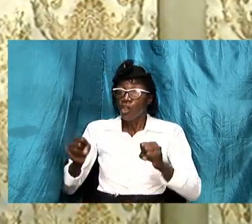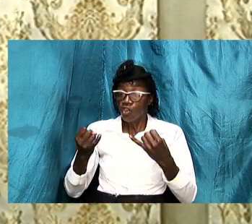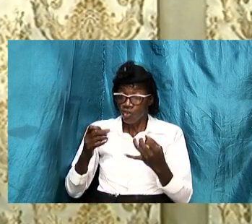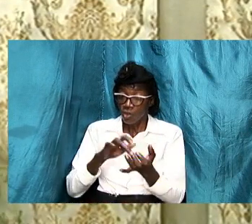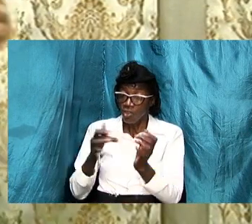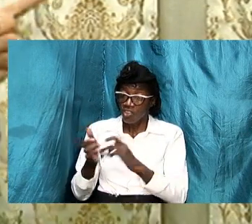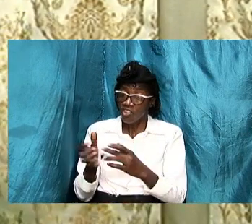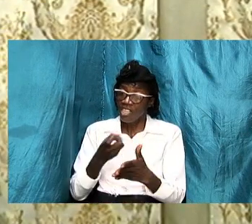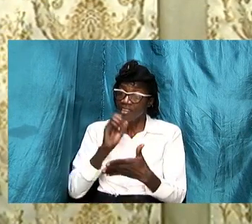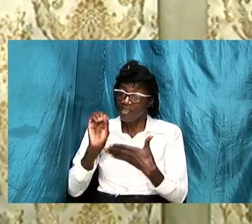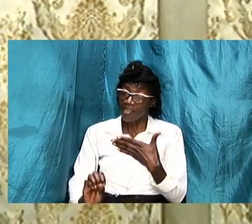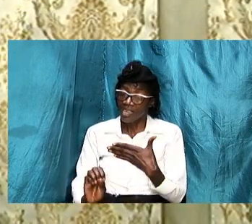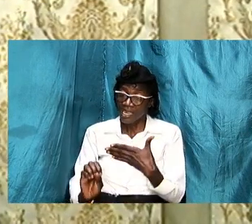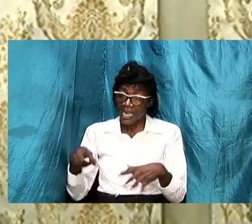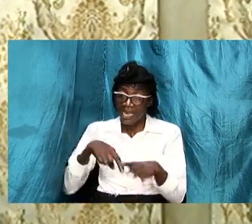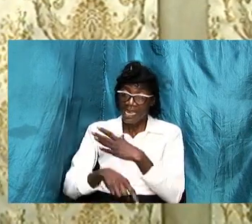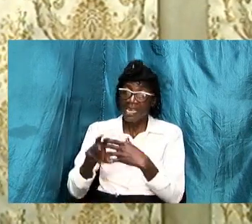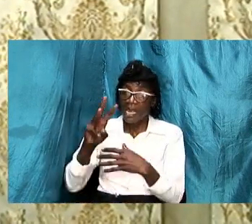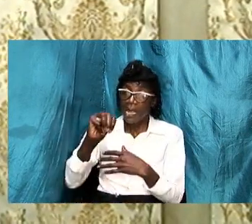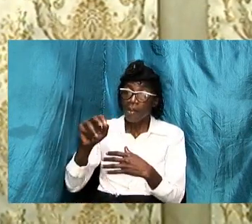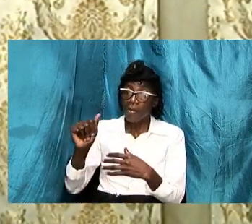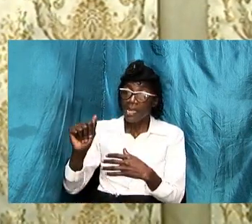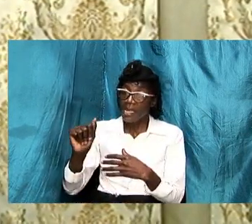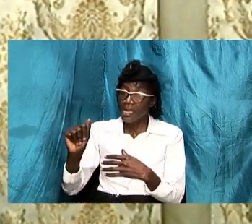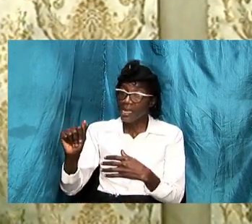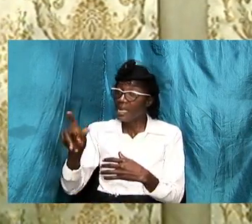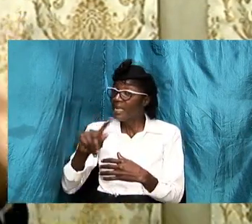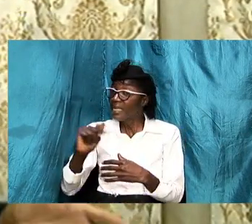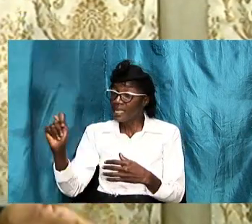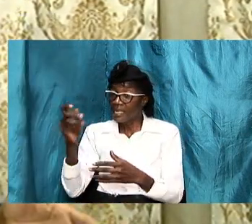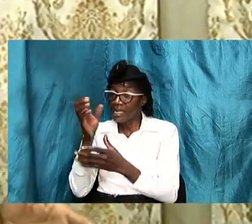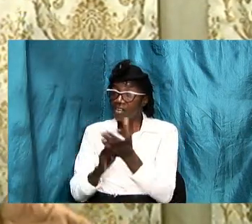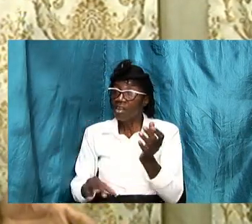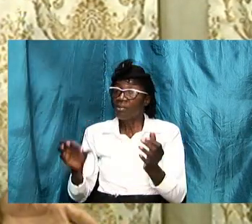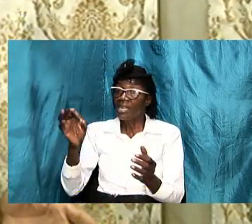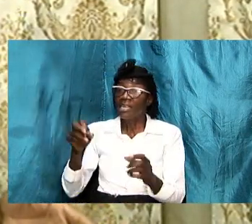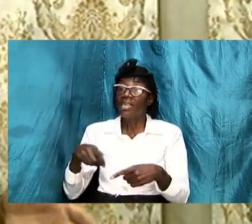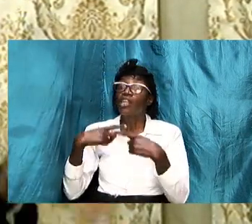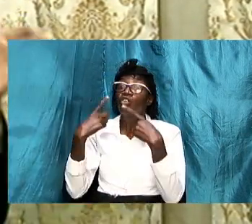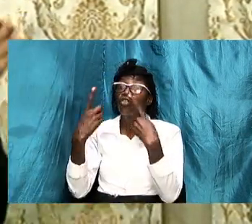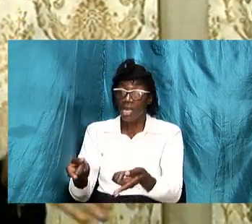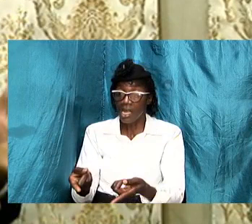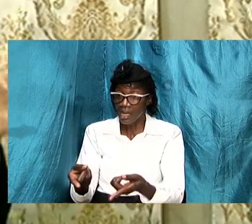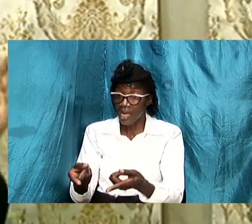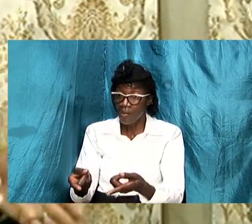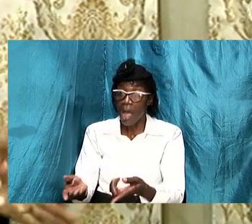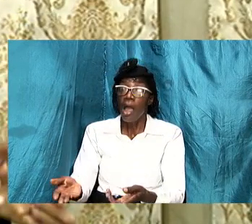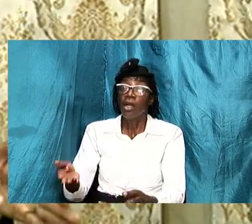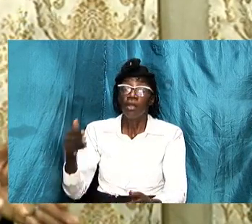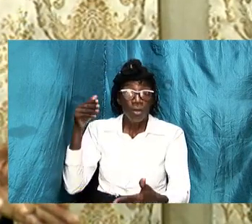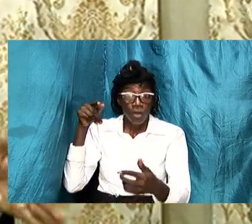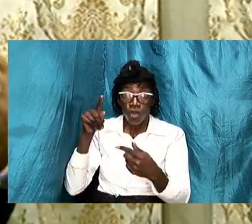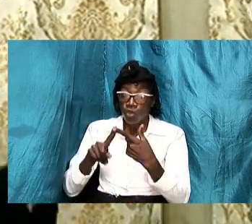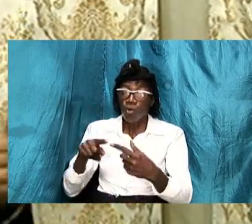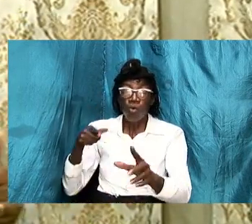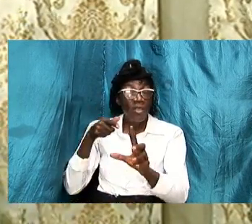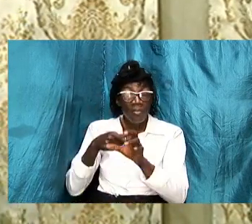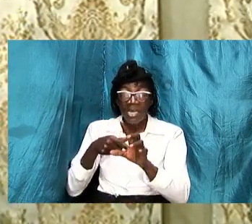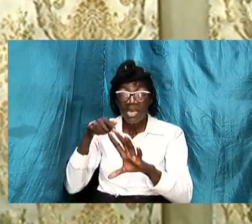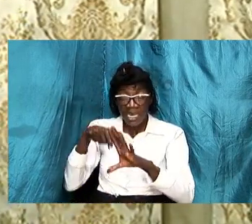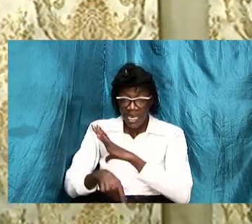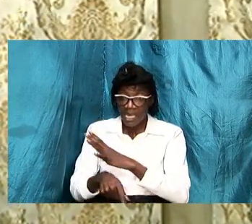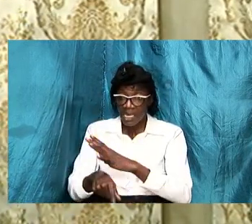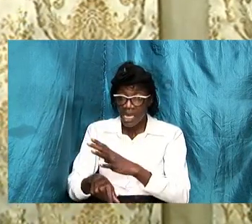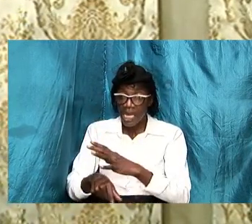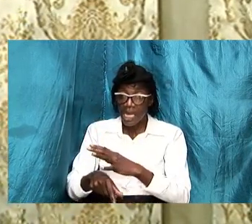did over there in matthew chapter 19 and took them back to the beginning which is right in the book of genesis